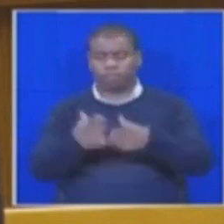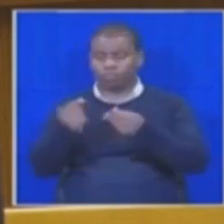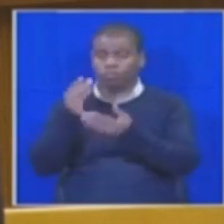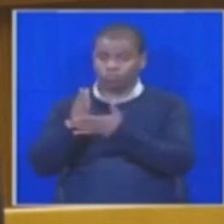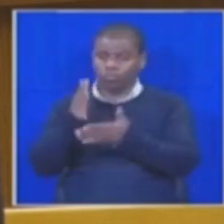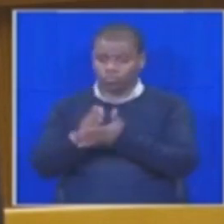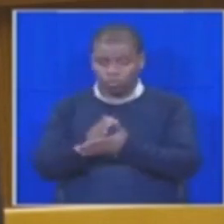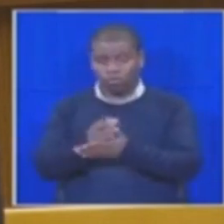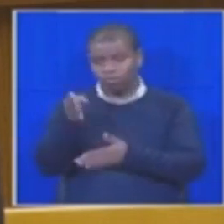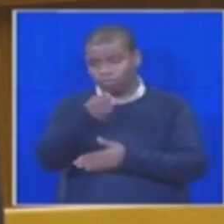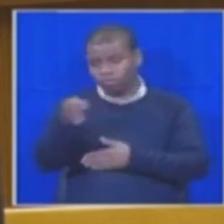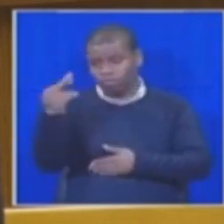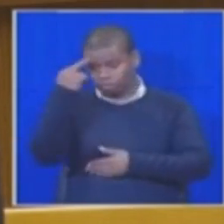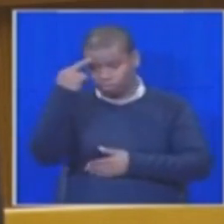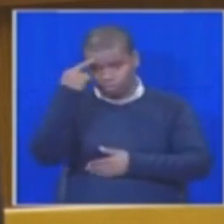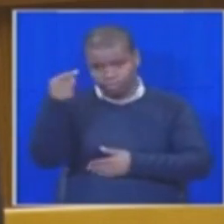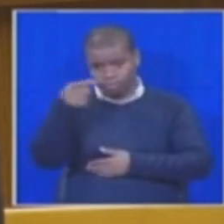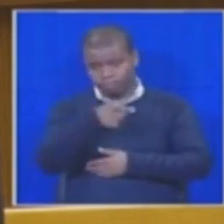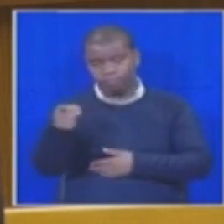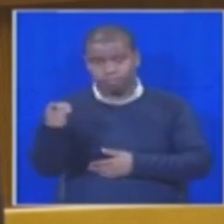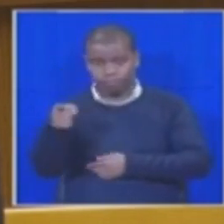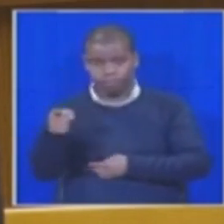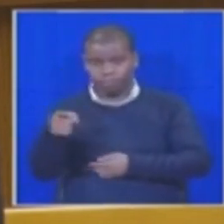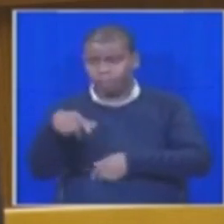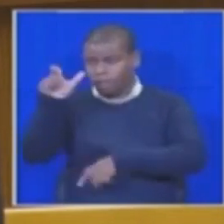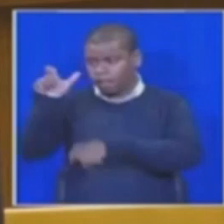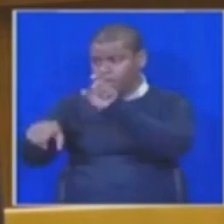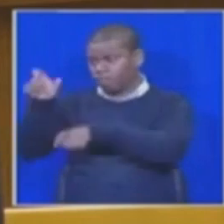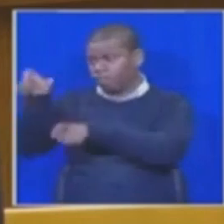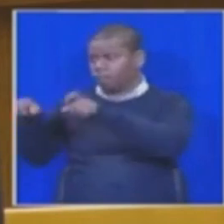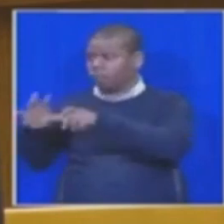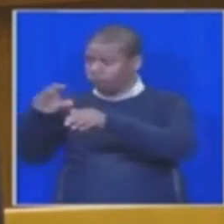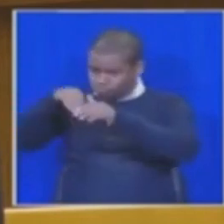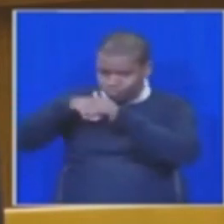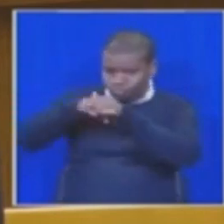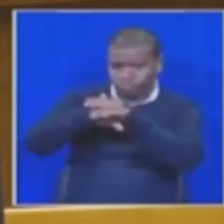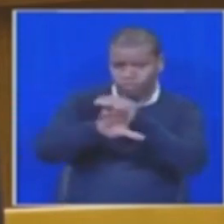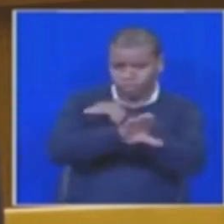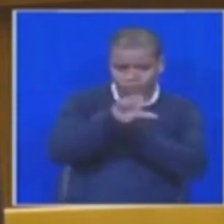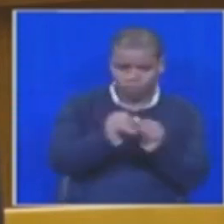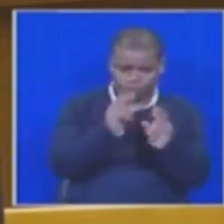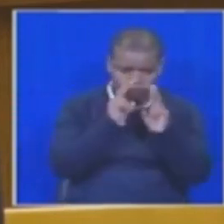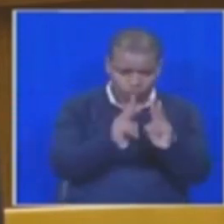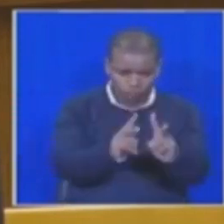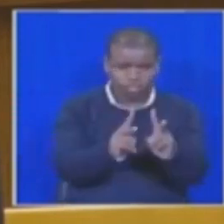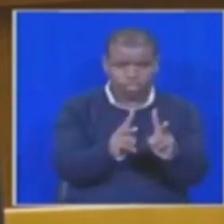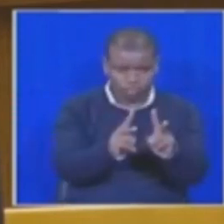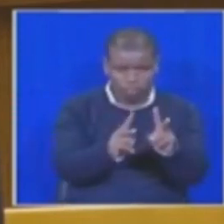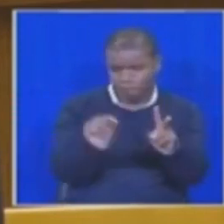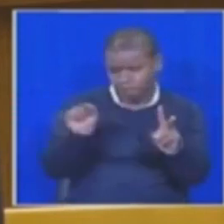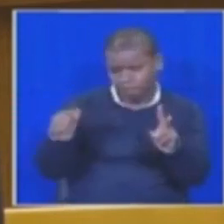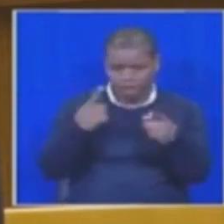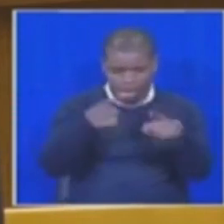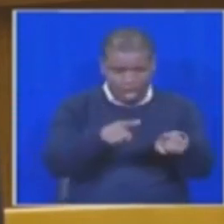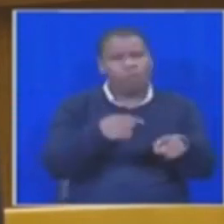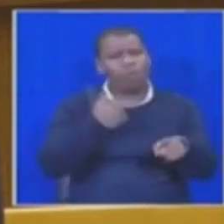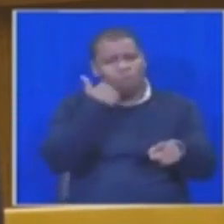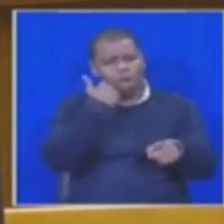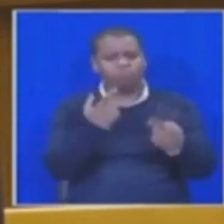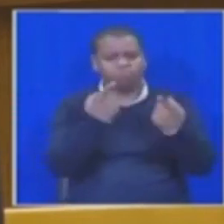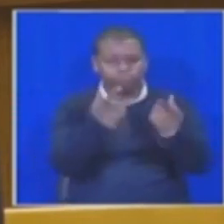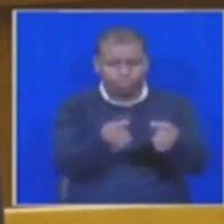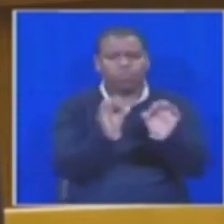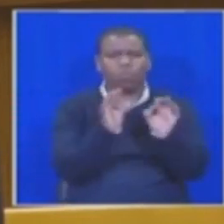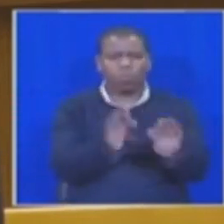you that not all that visit our beautiful country come with the right intention as they